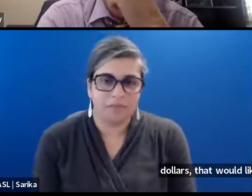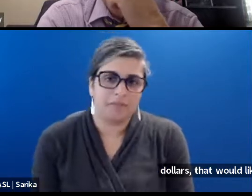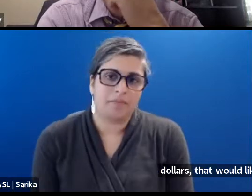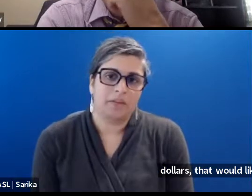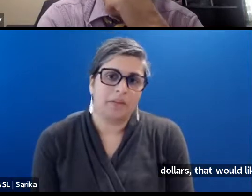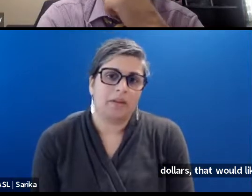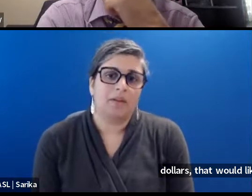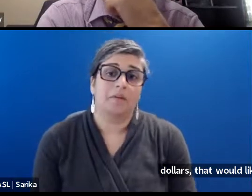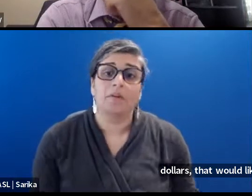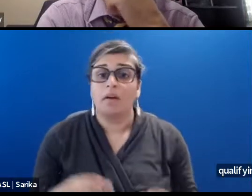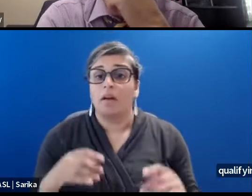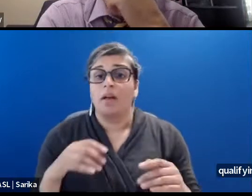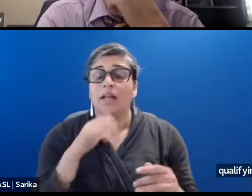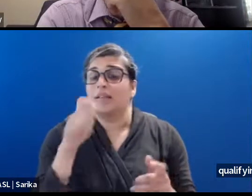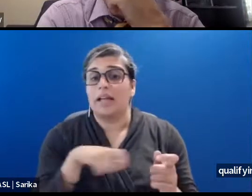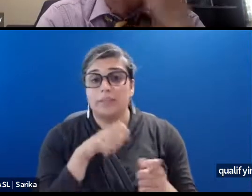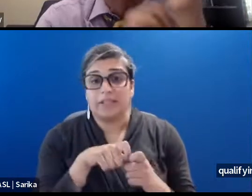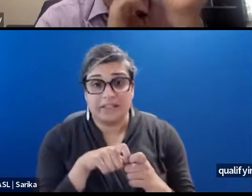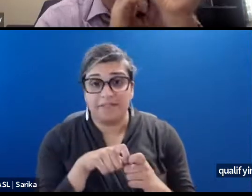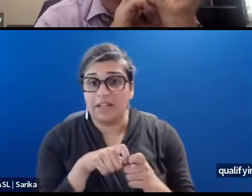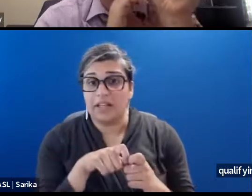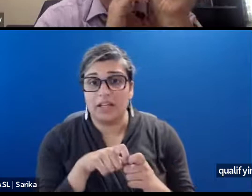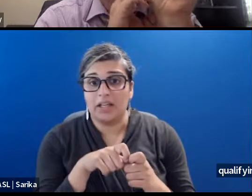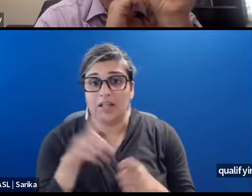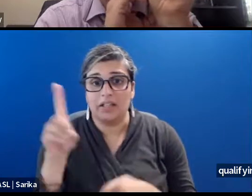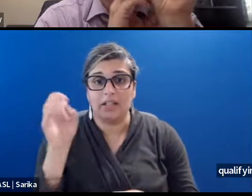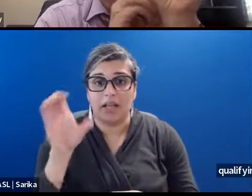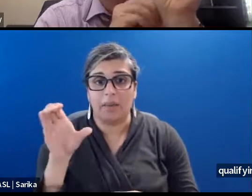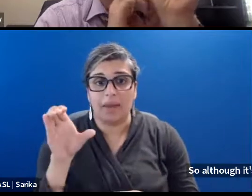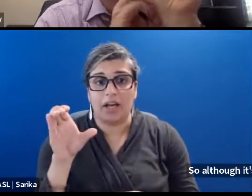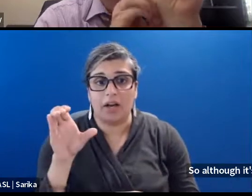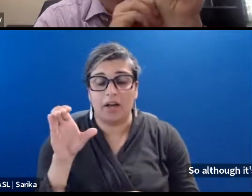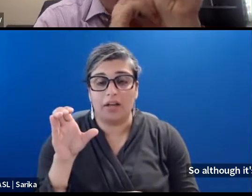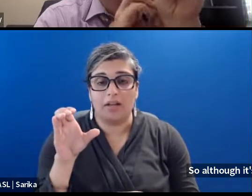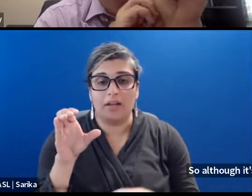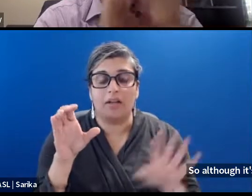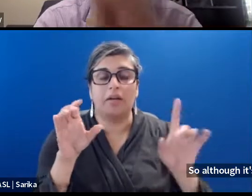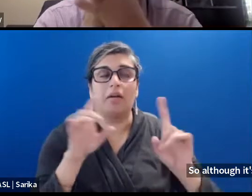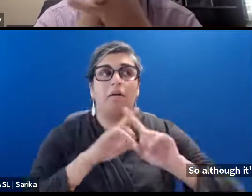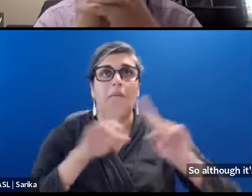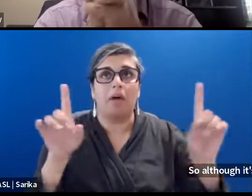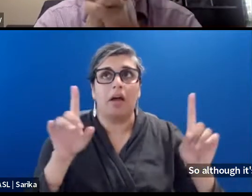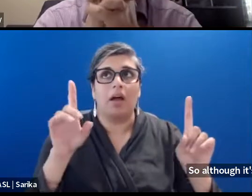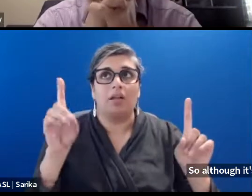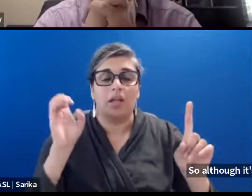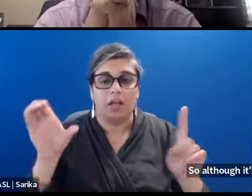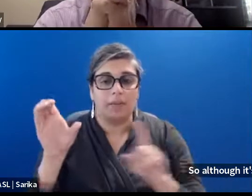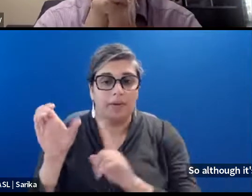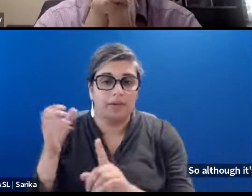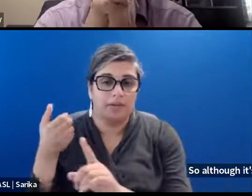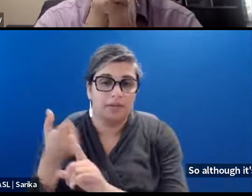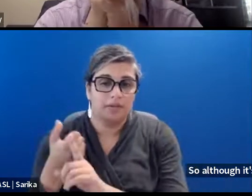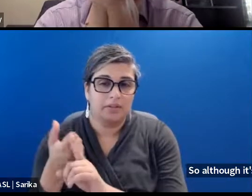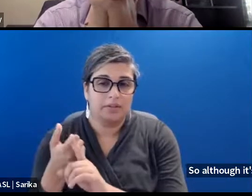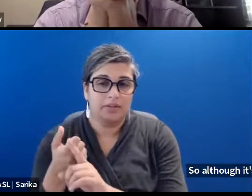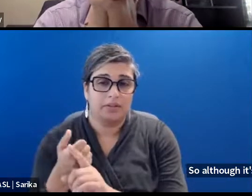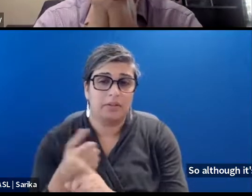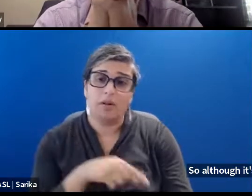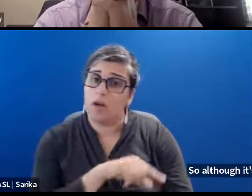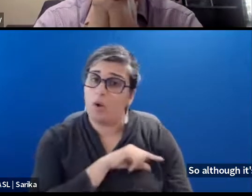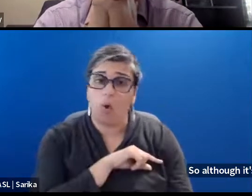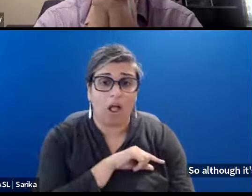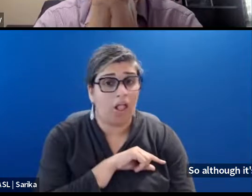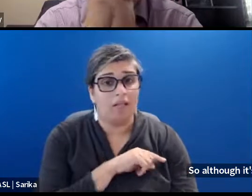Although it's not specific. Uh. To documentaries. Documentaries. Um. Qualifying productions.